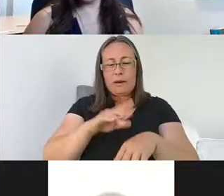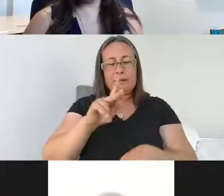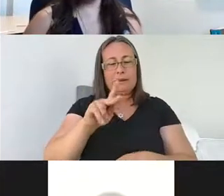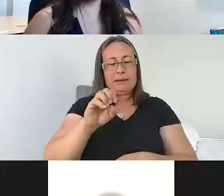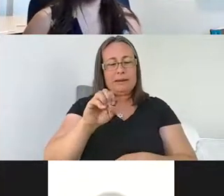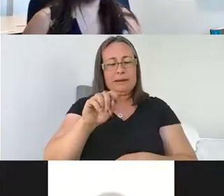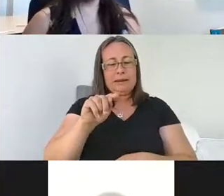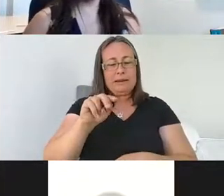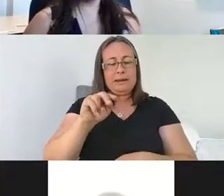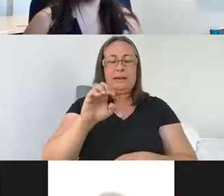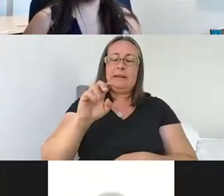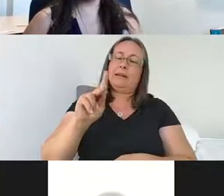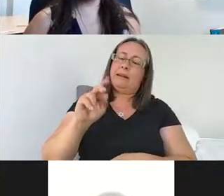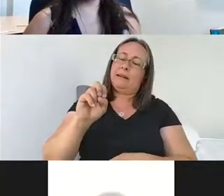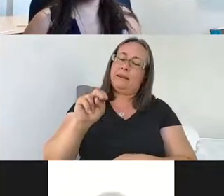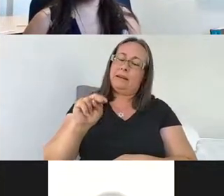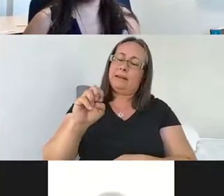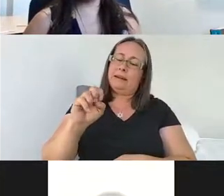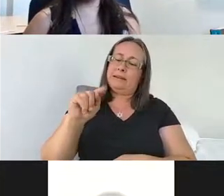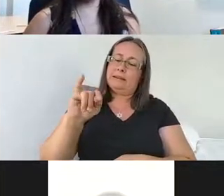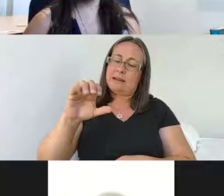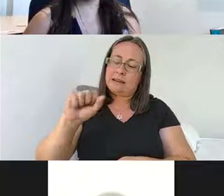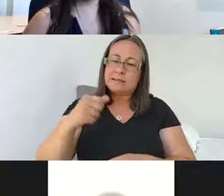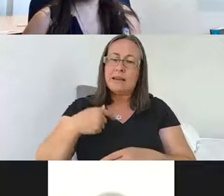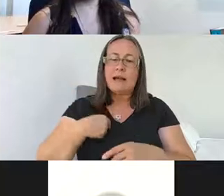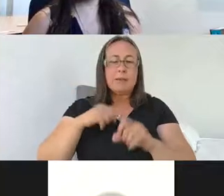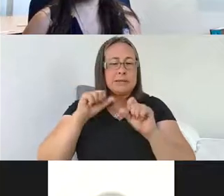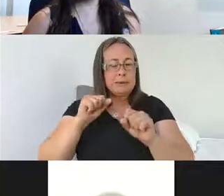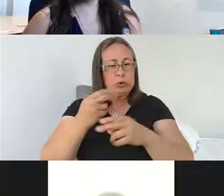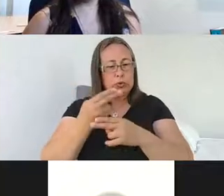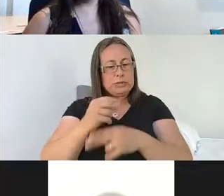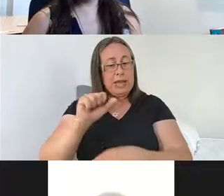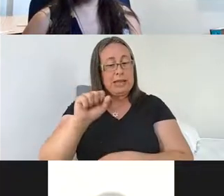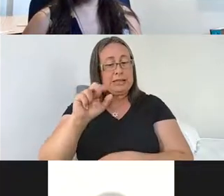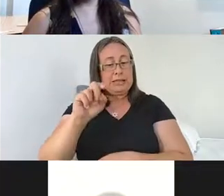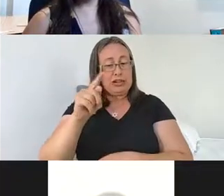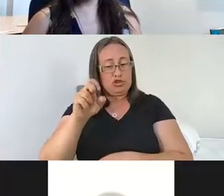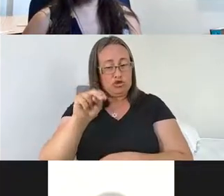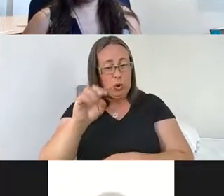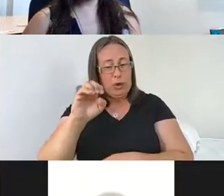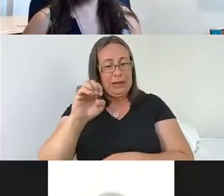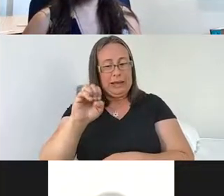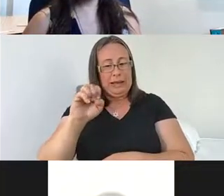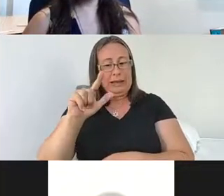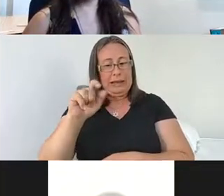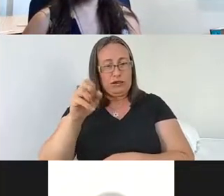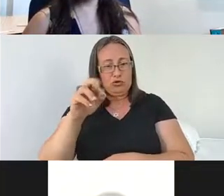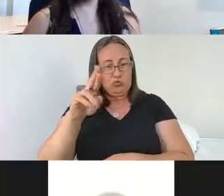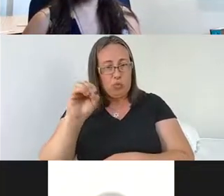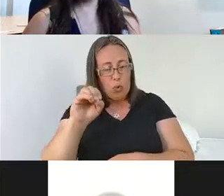phototransduction. And so I learned to use suction electrode recording. So this here is a glass pipette.